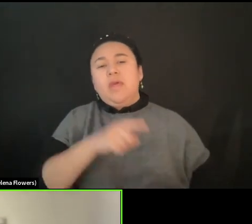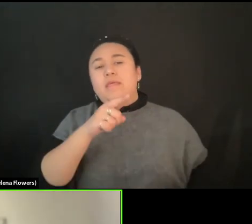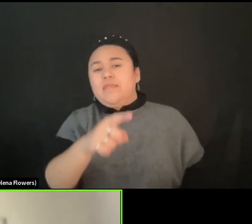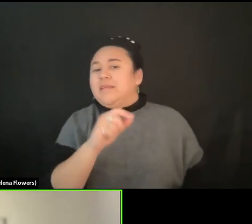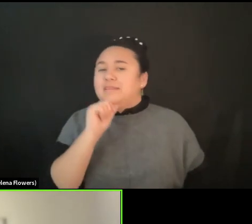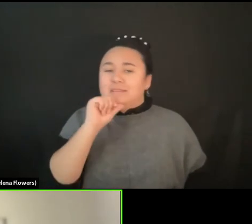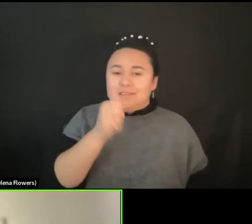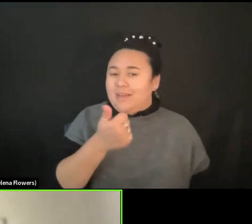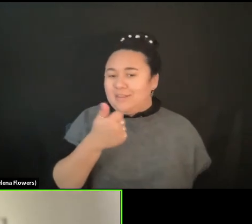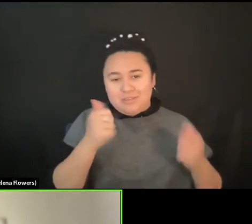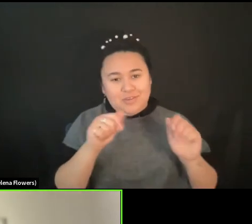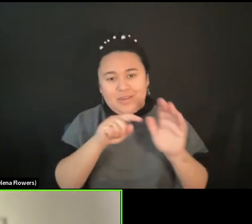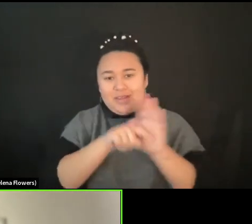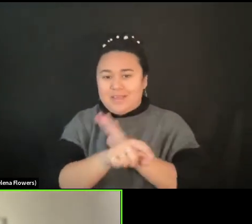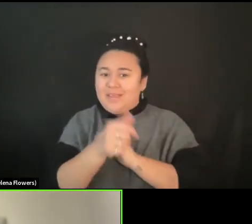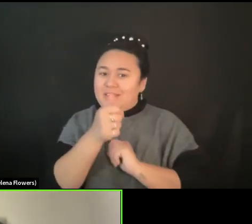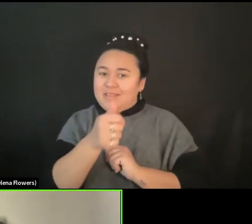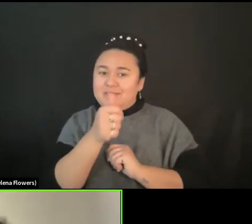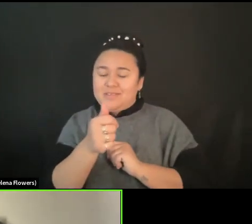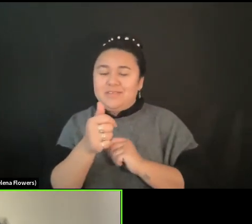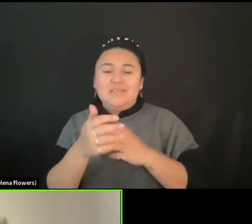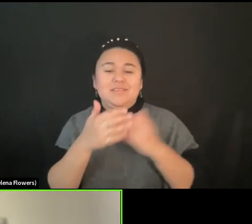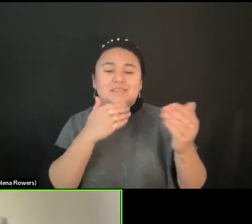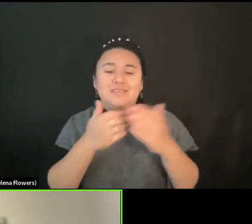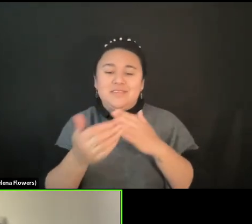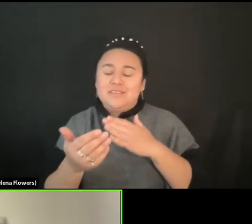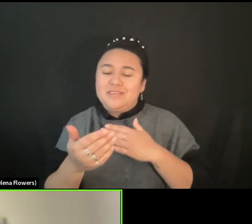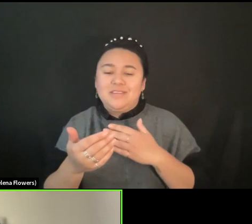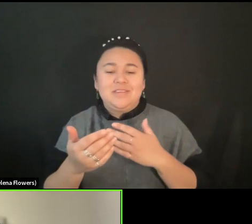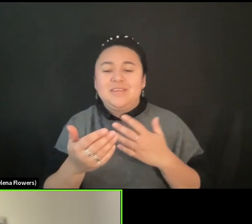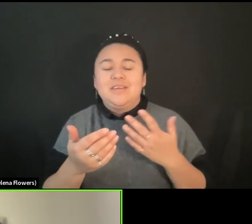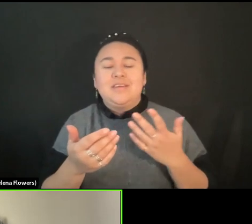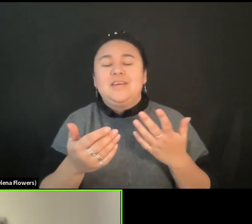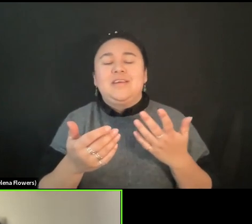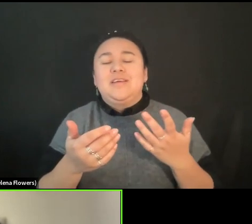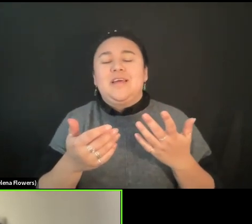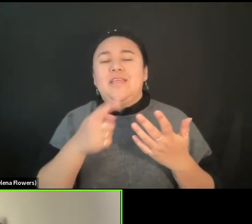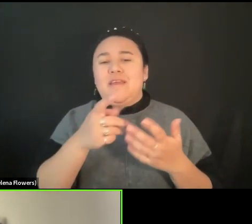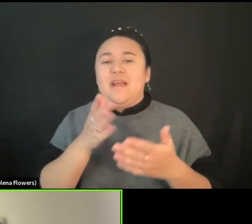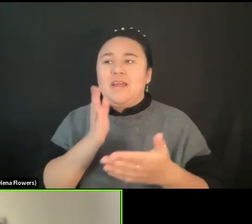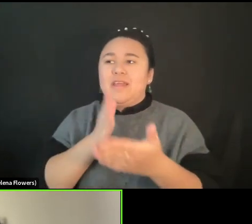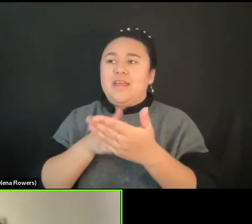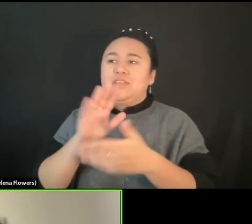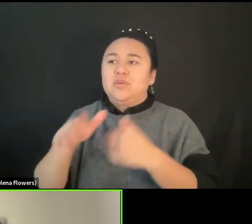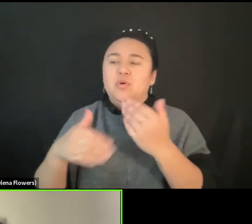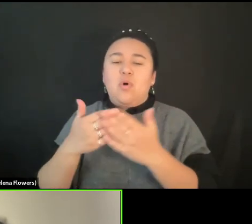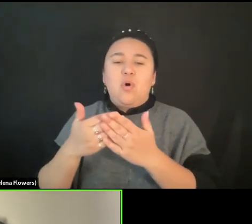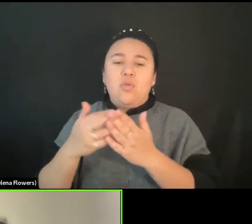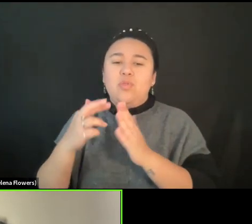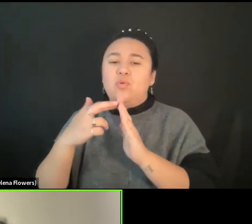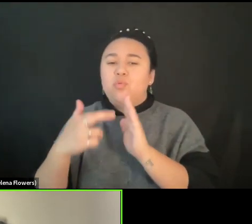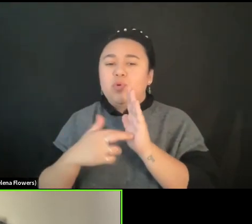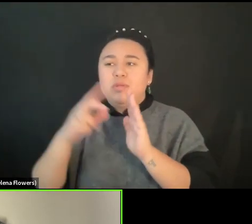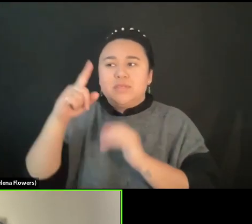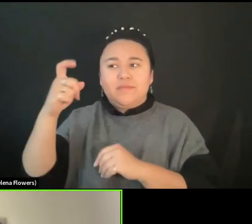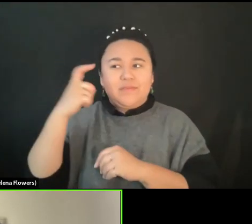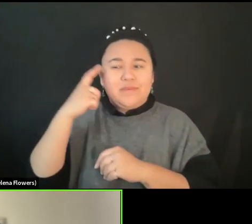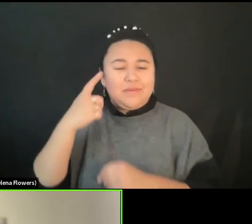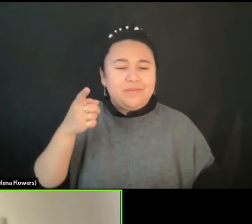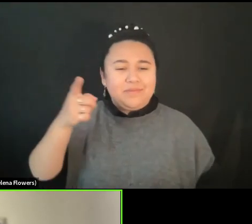despite being totally against all the rules of a state in Iran for performing.